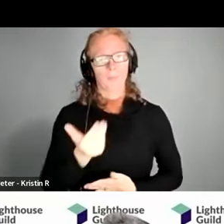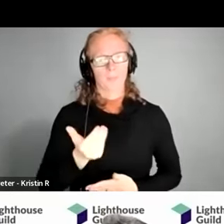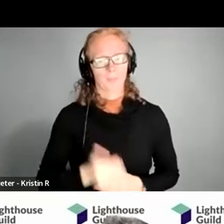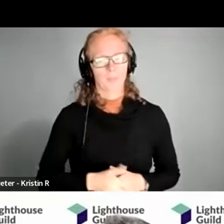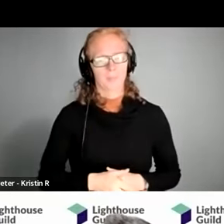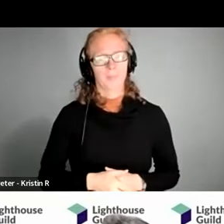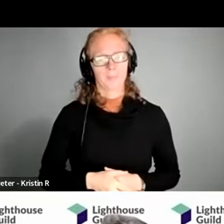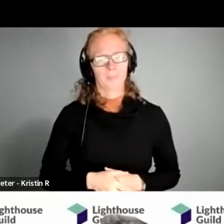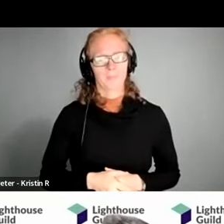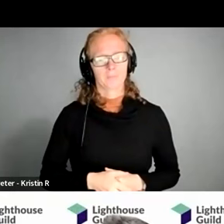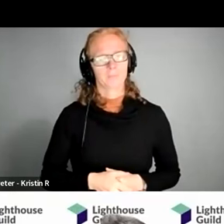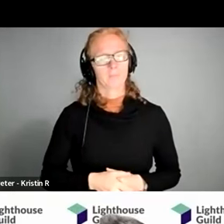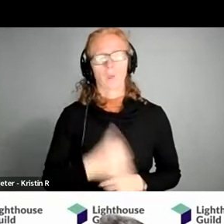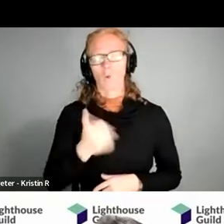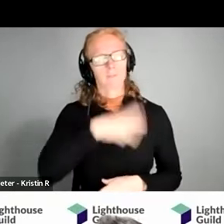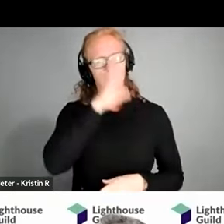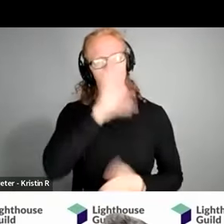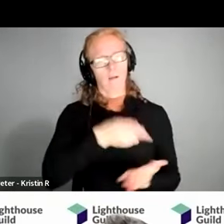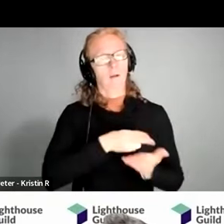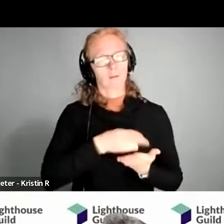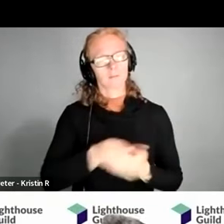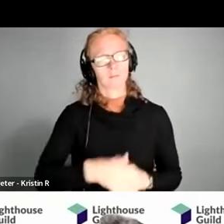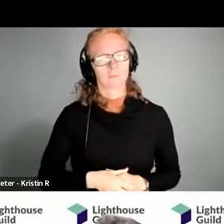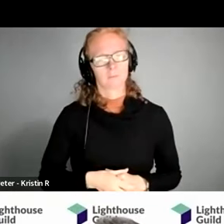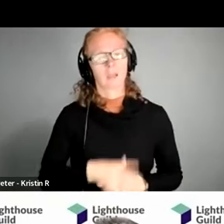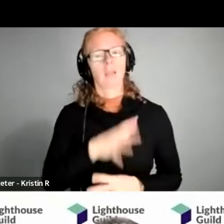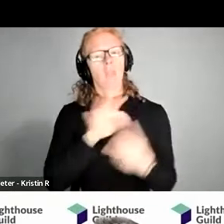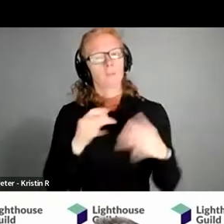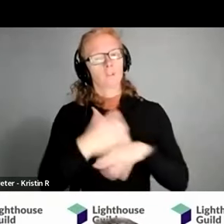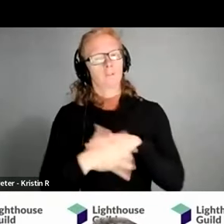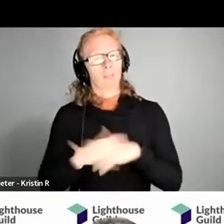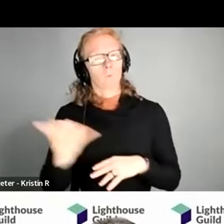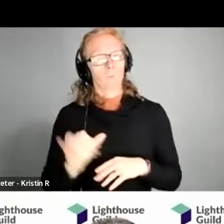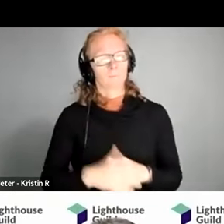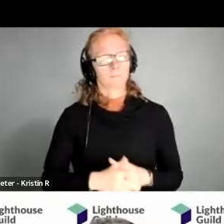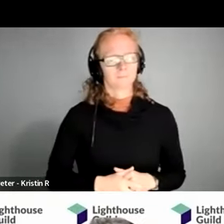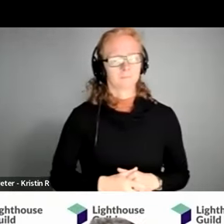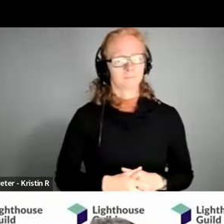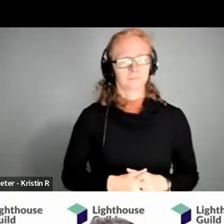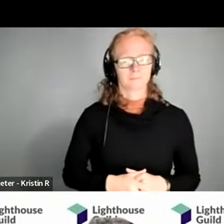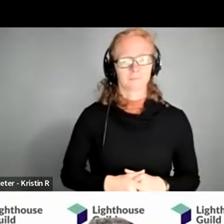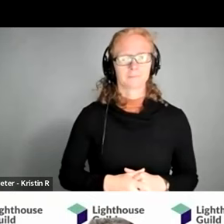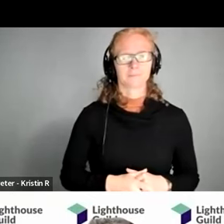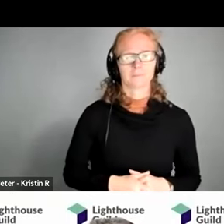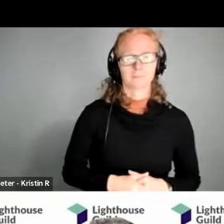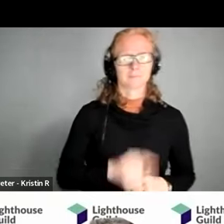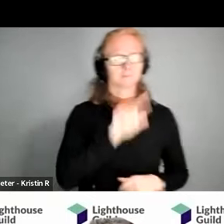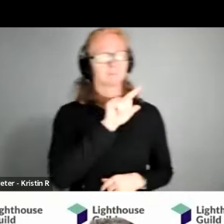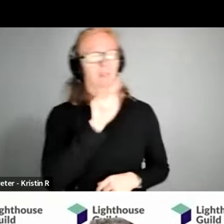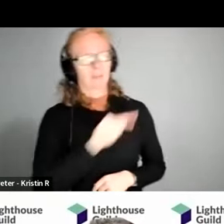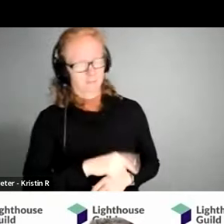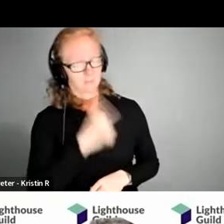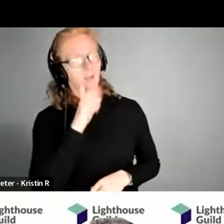they should always be honest with what they're offering you and what options are available and i know it was mentioned that